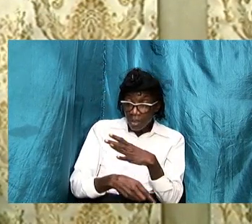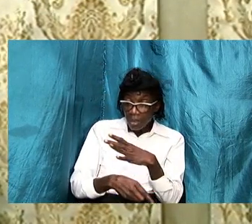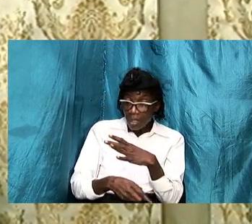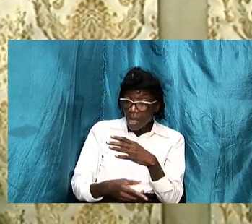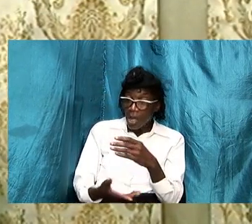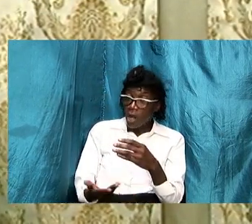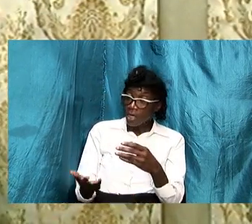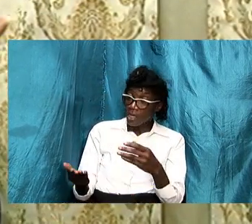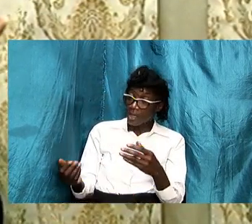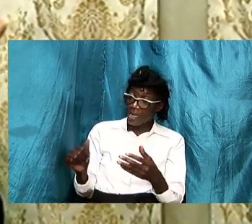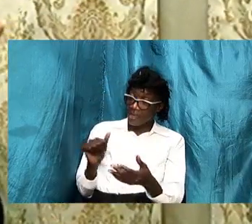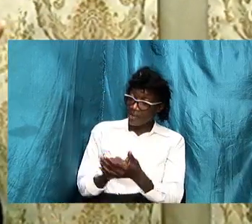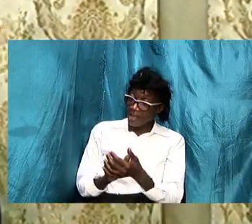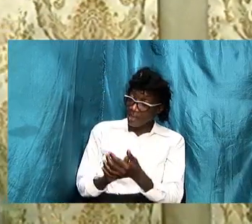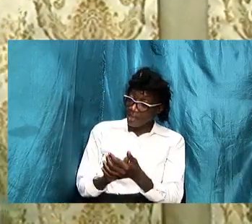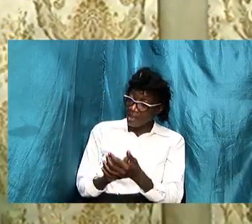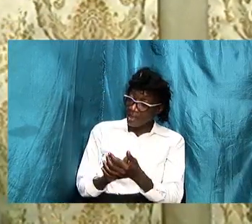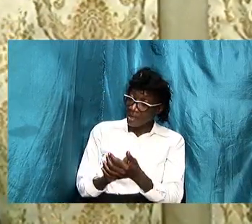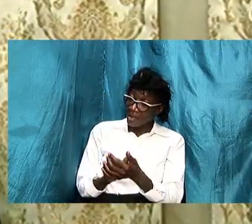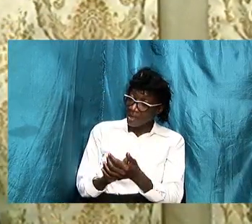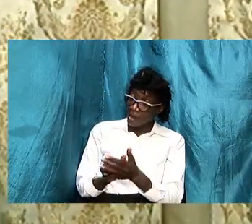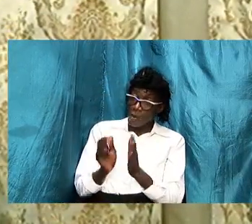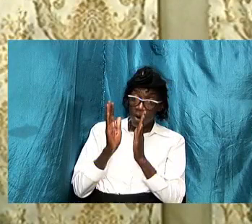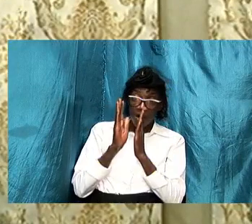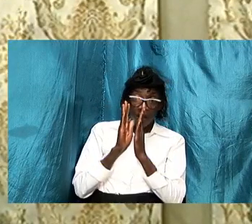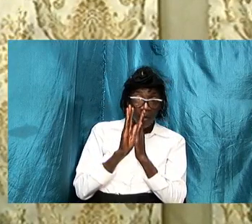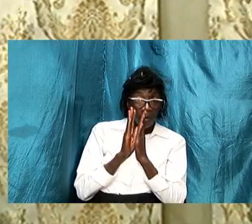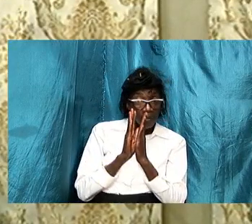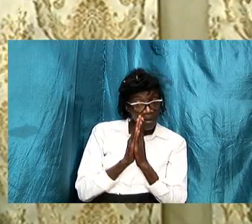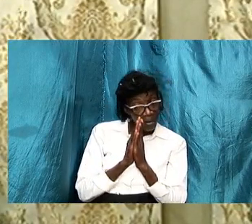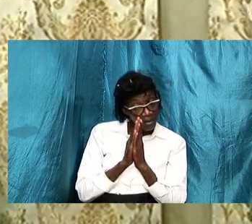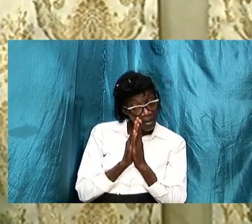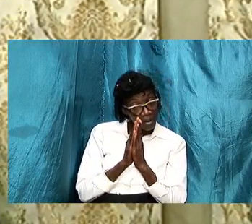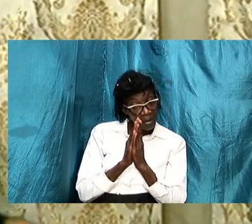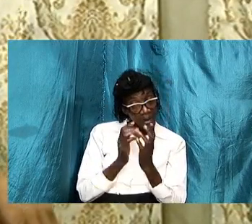both from the husband and from the wife